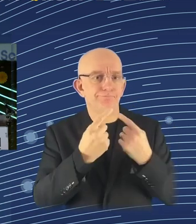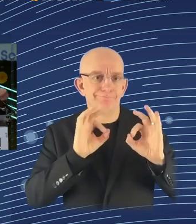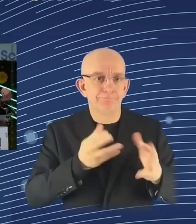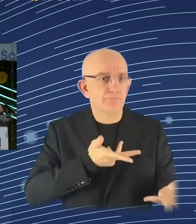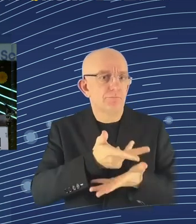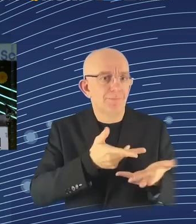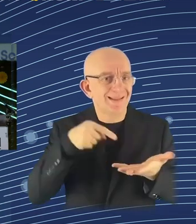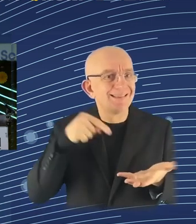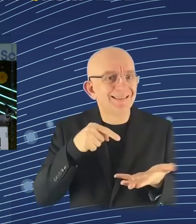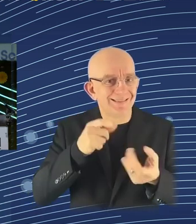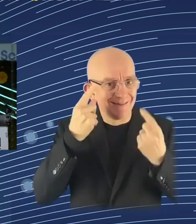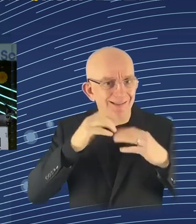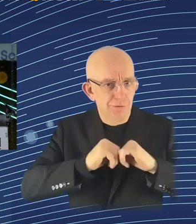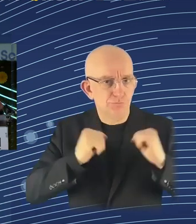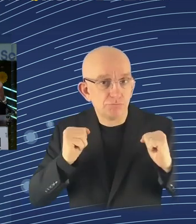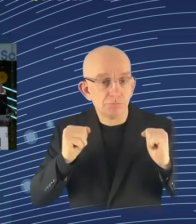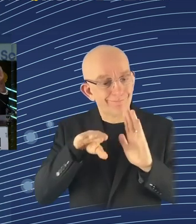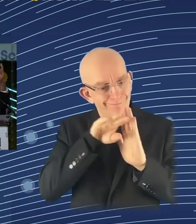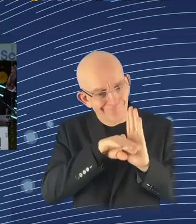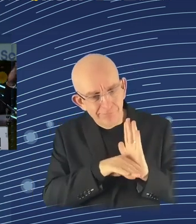advanced communication and negotiation skills.